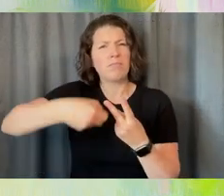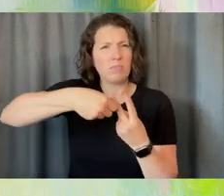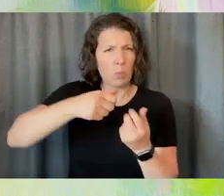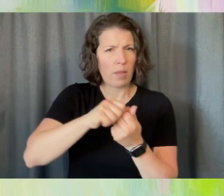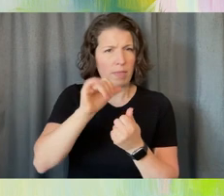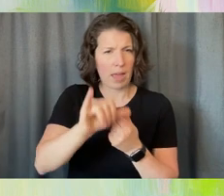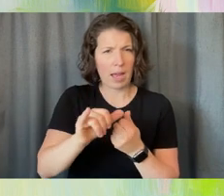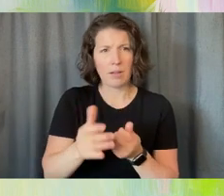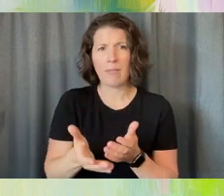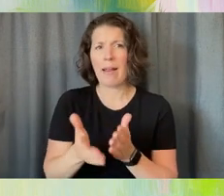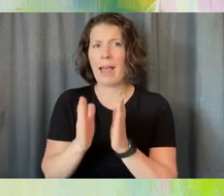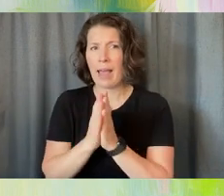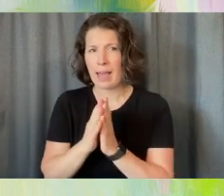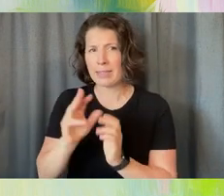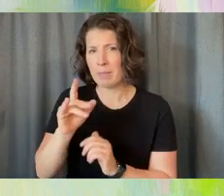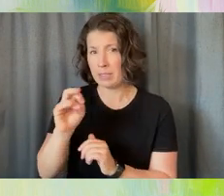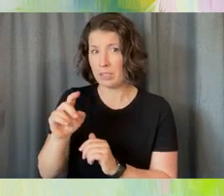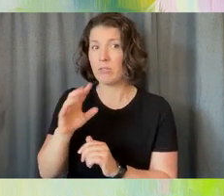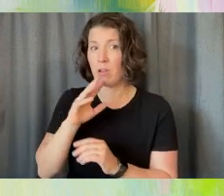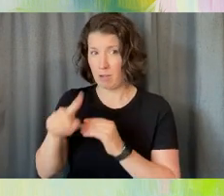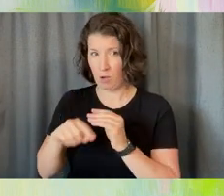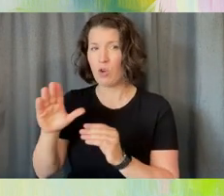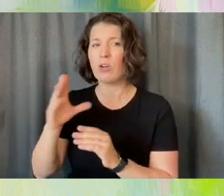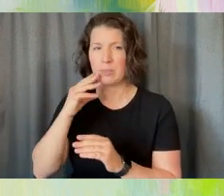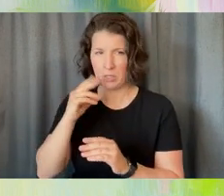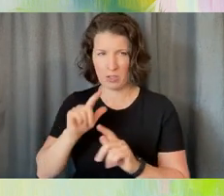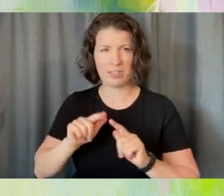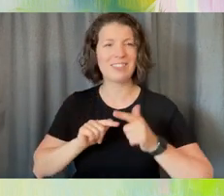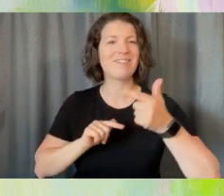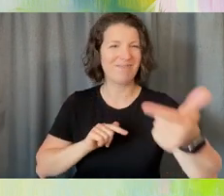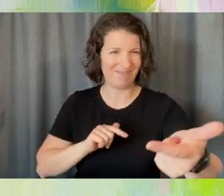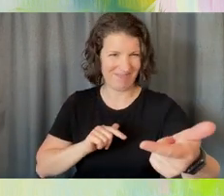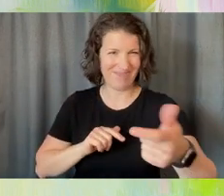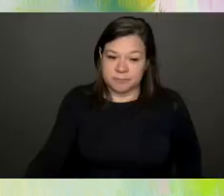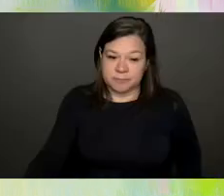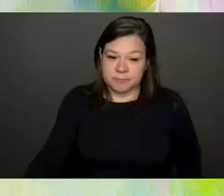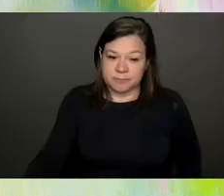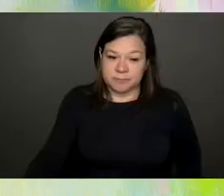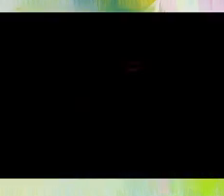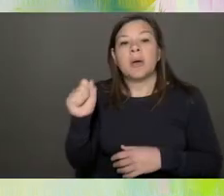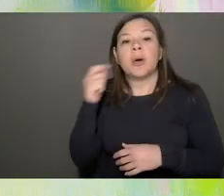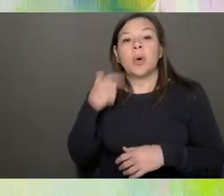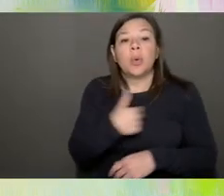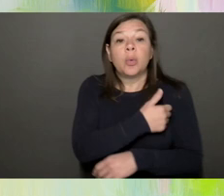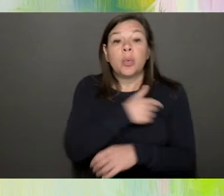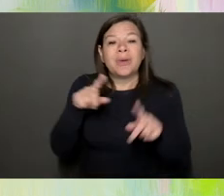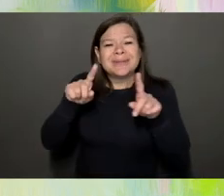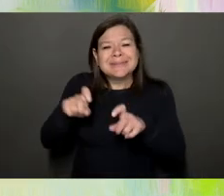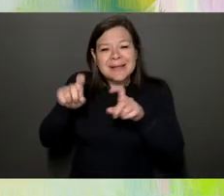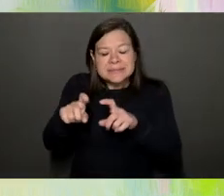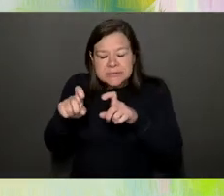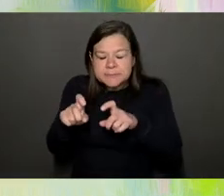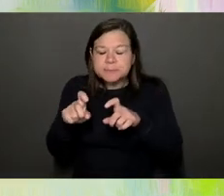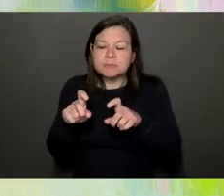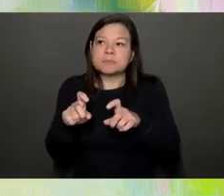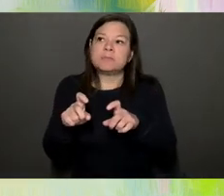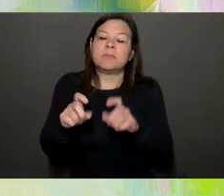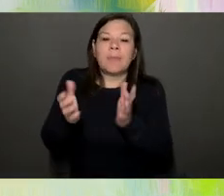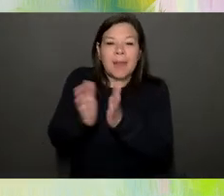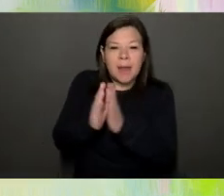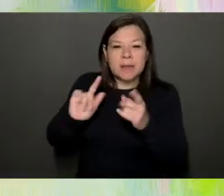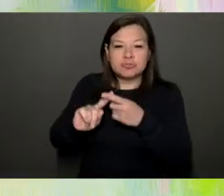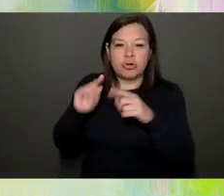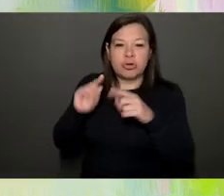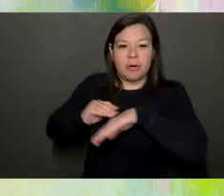Melanie to talk about her experience being part of projects like this. We went to testing. We asked our advisors and